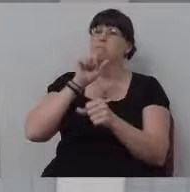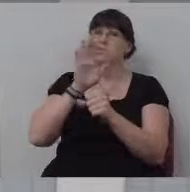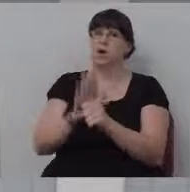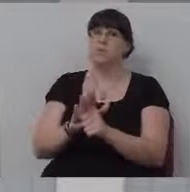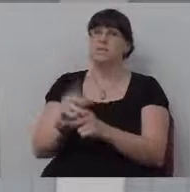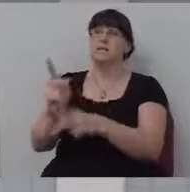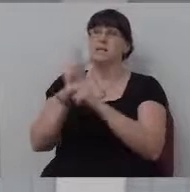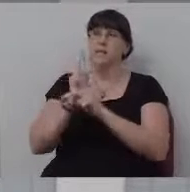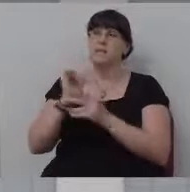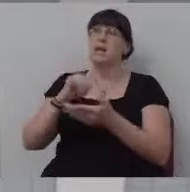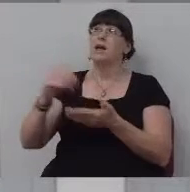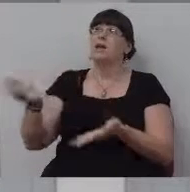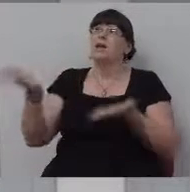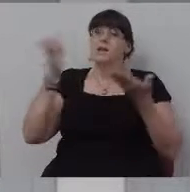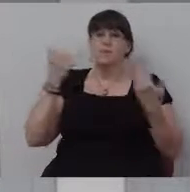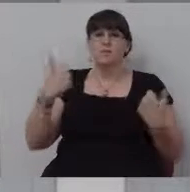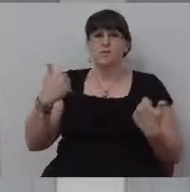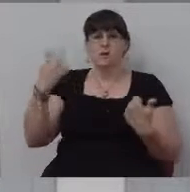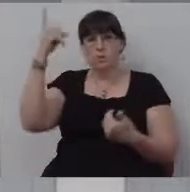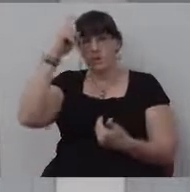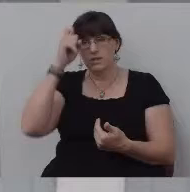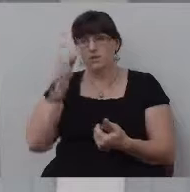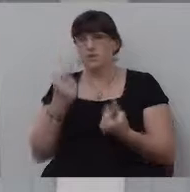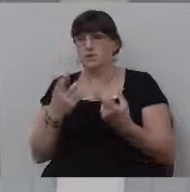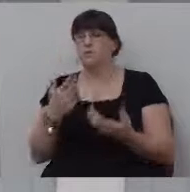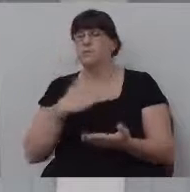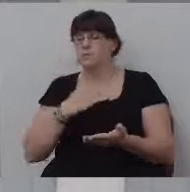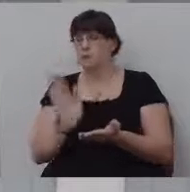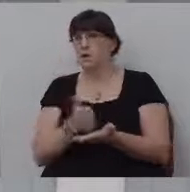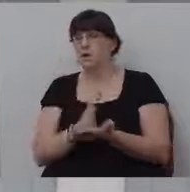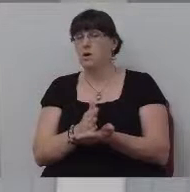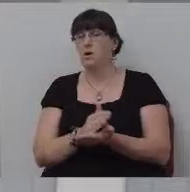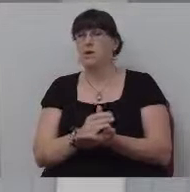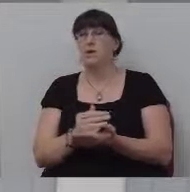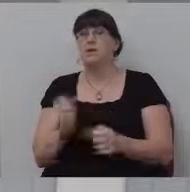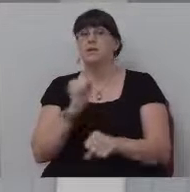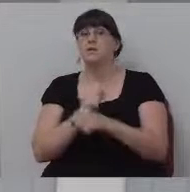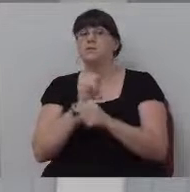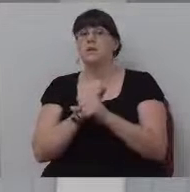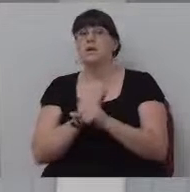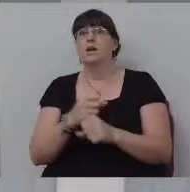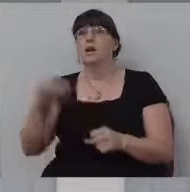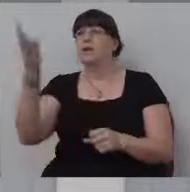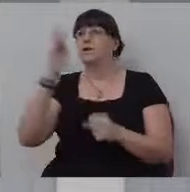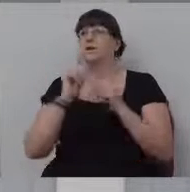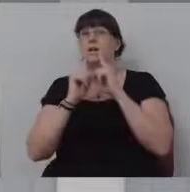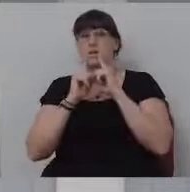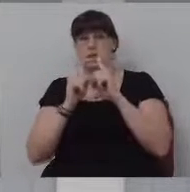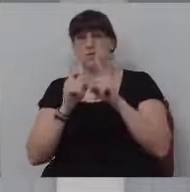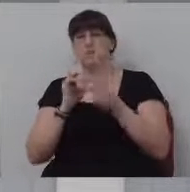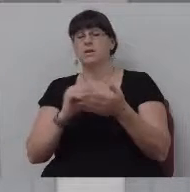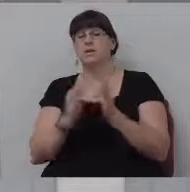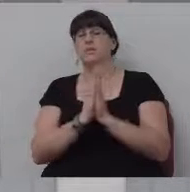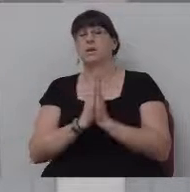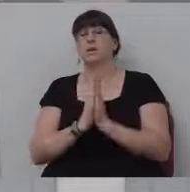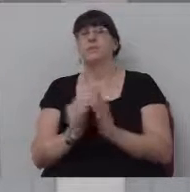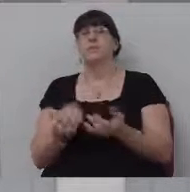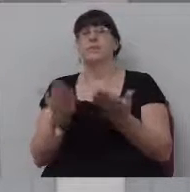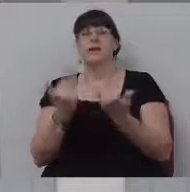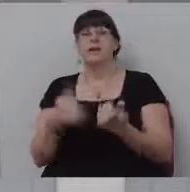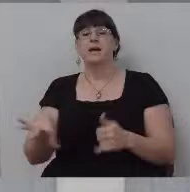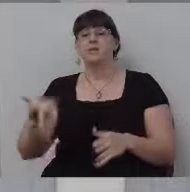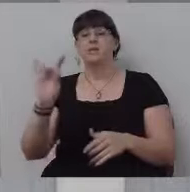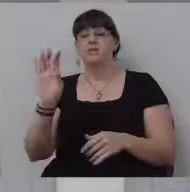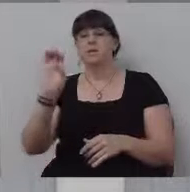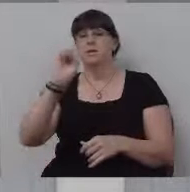your promise. Give me wisdom to do my part in this, in this work. God answered his prayer. And, um, and now we